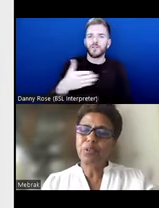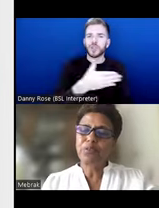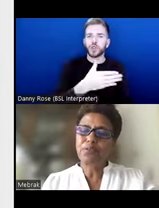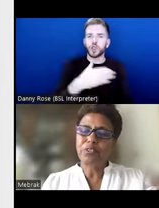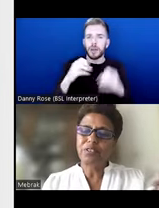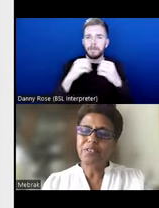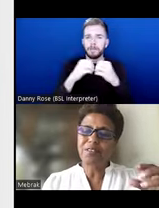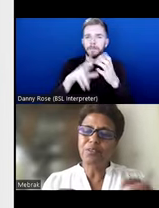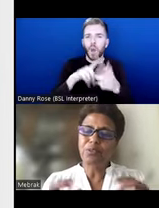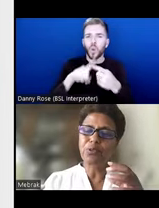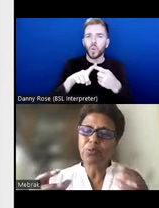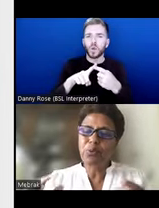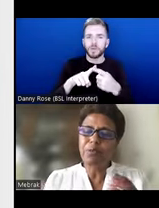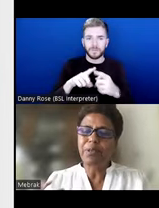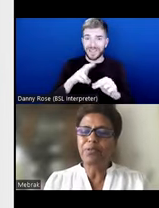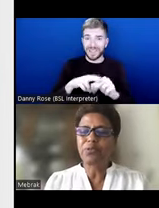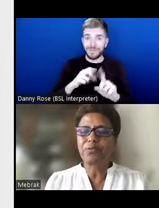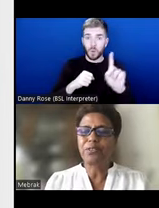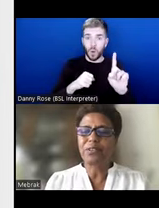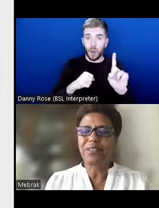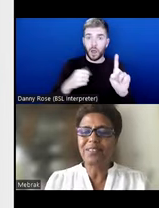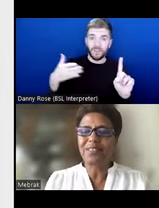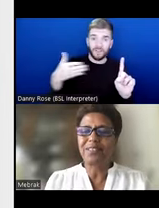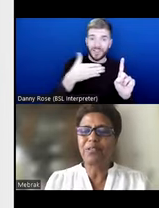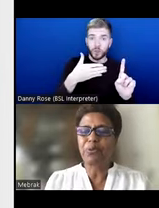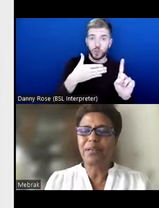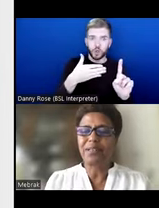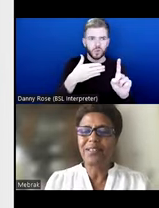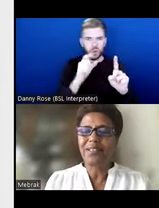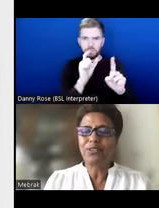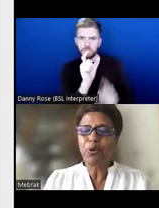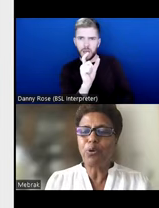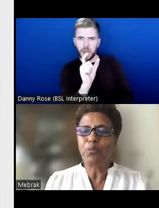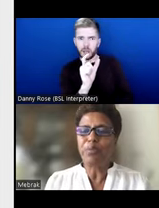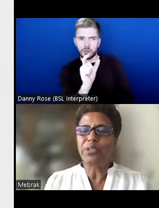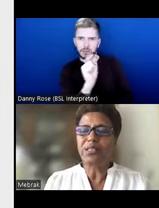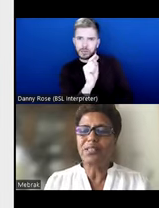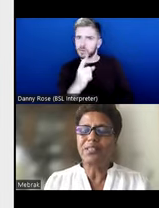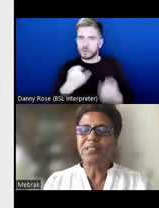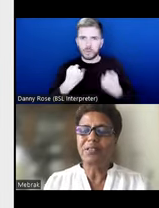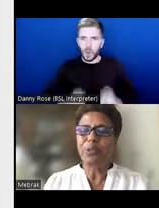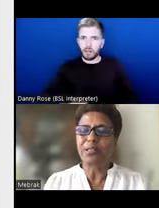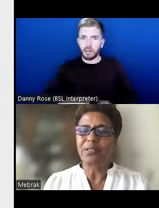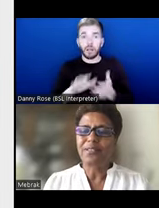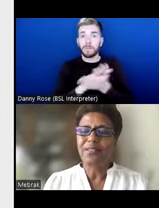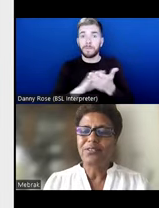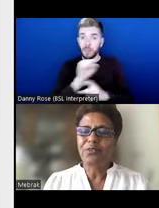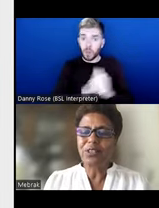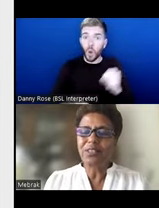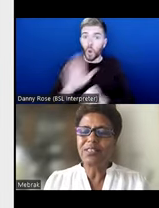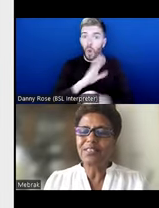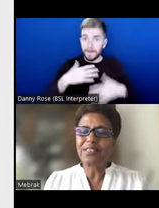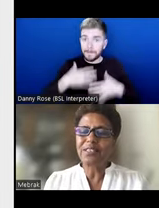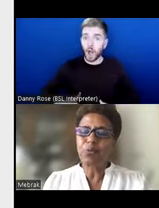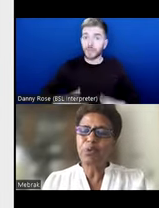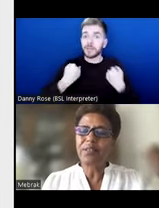there is one fish, you know, or one part of the fish is unwell, the whole body is unwell. So